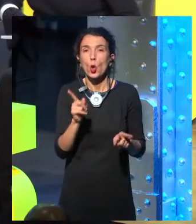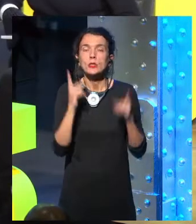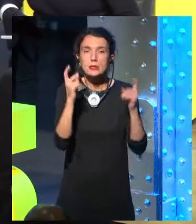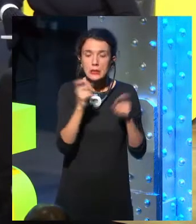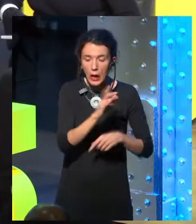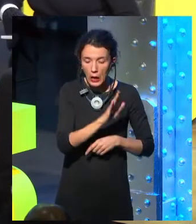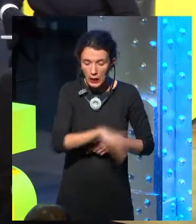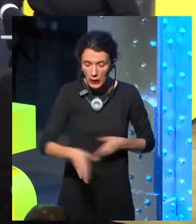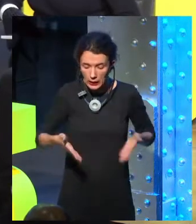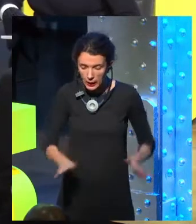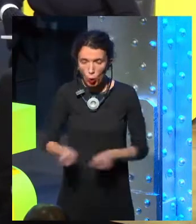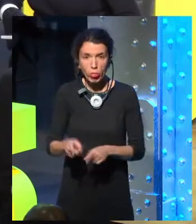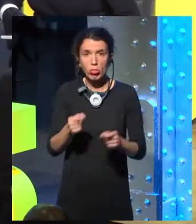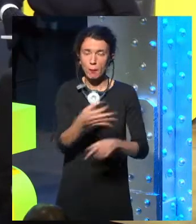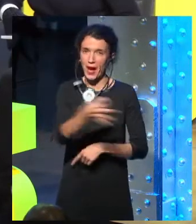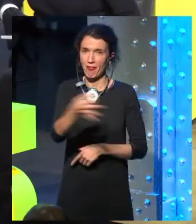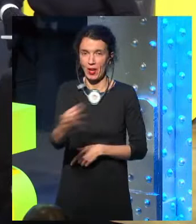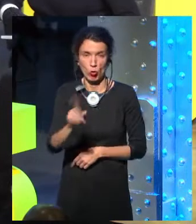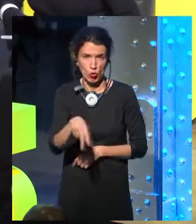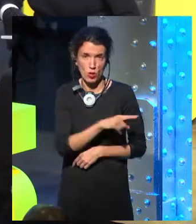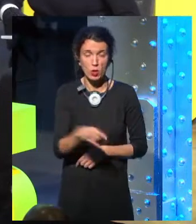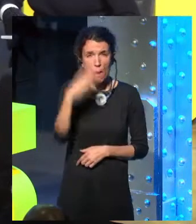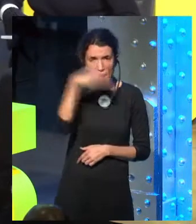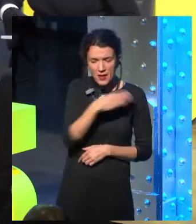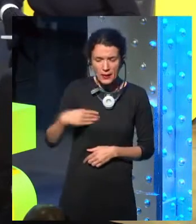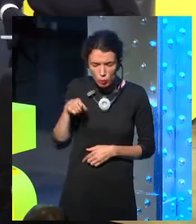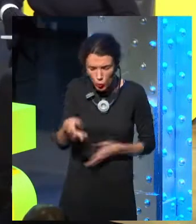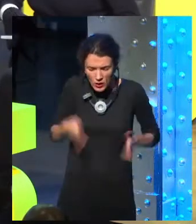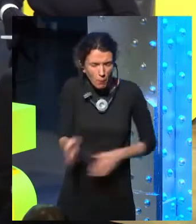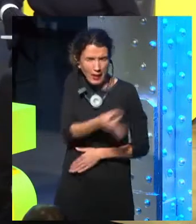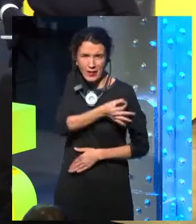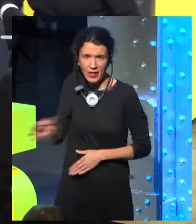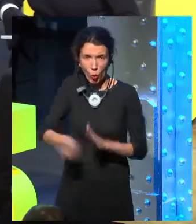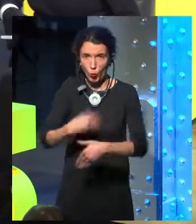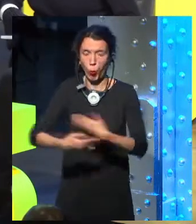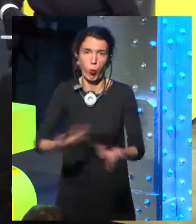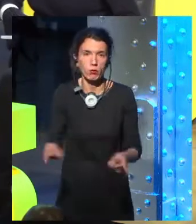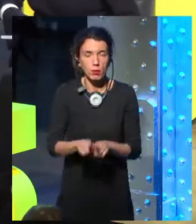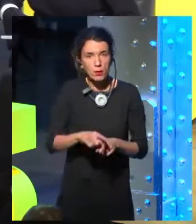kids, the people should be allowed to be mediocre. Should be totally okay.